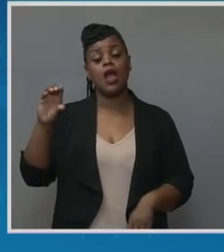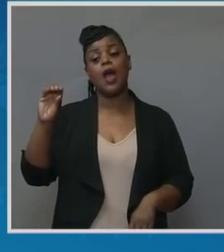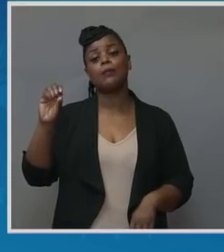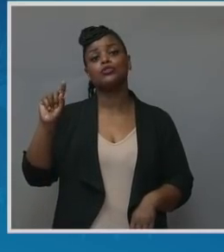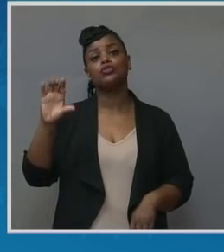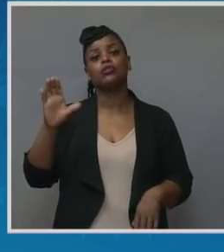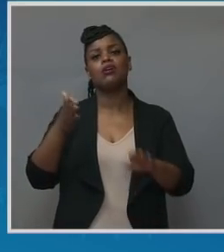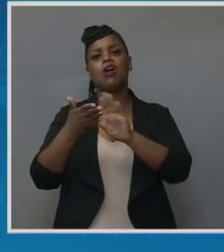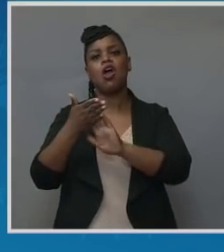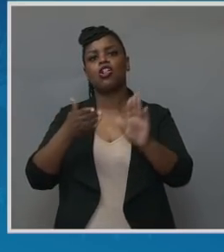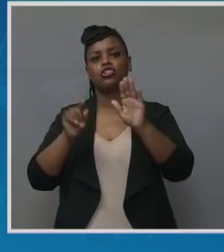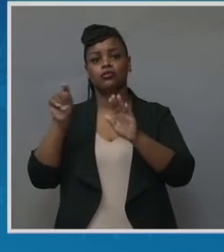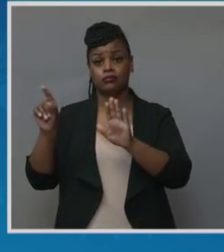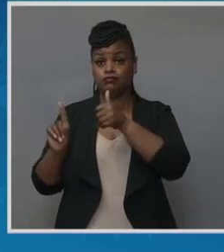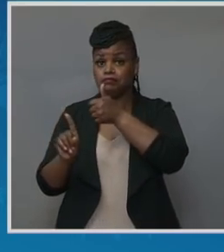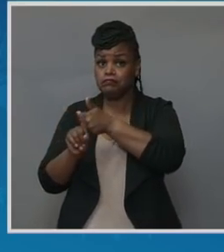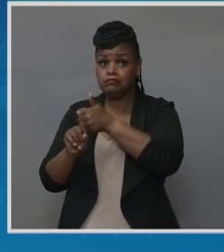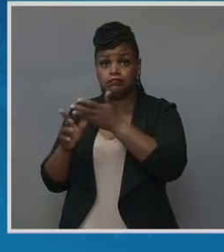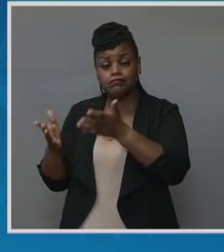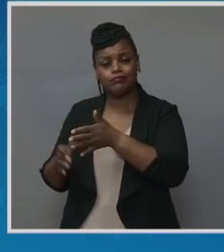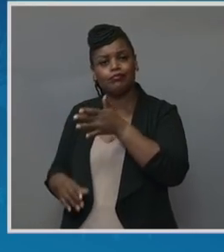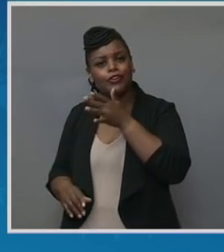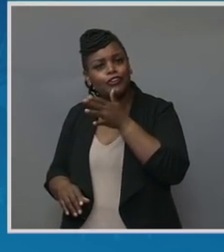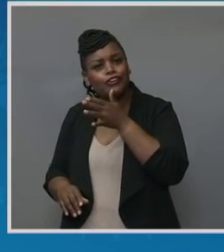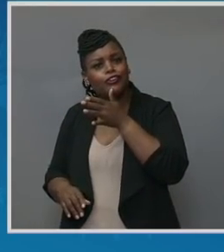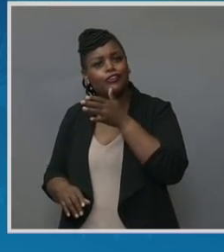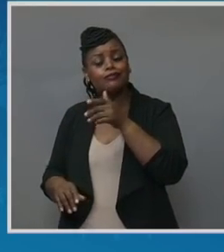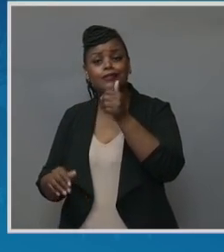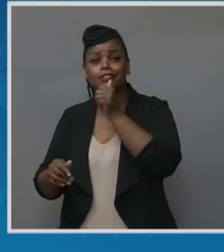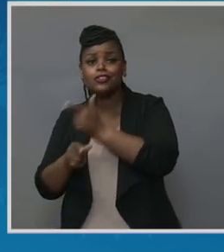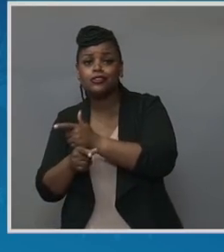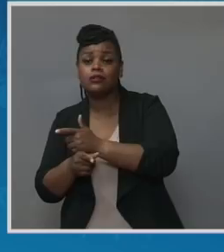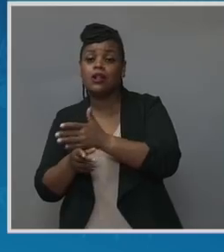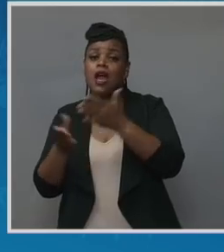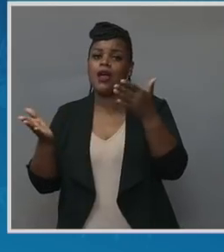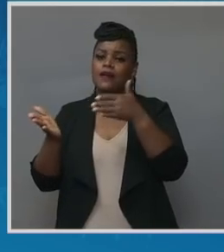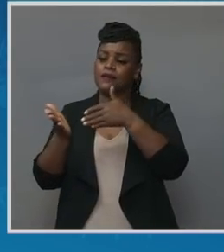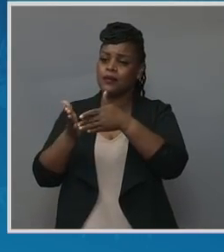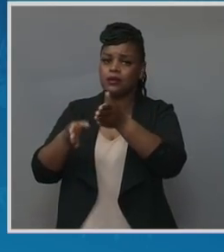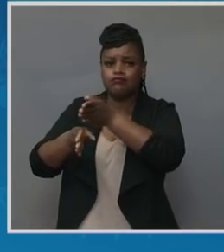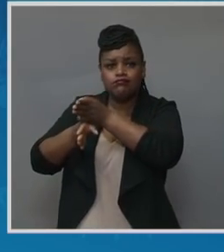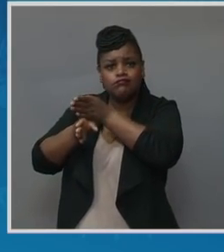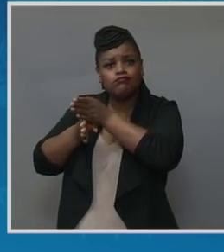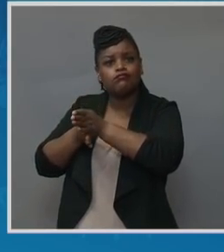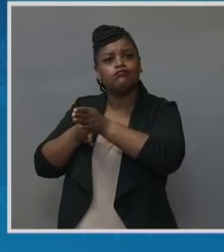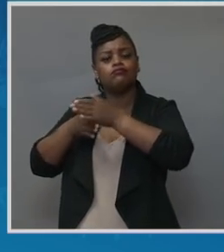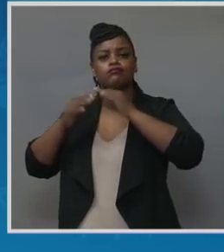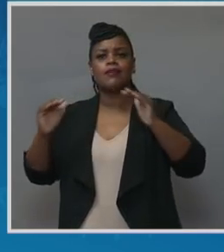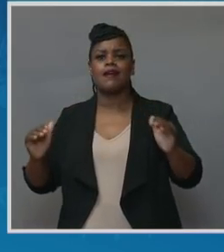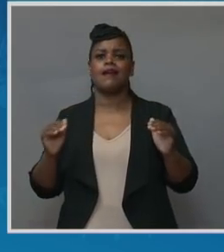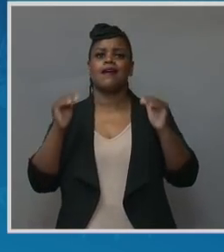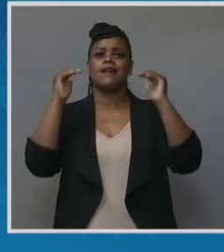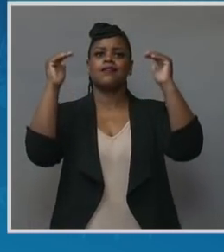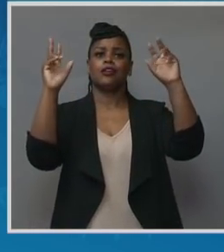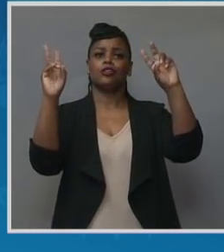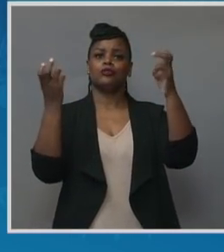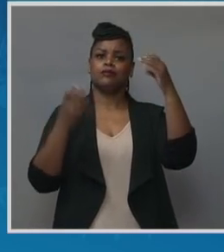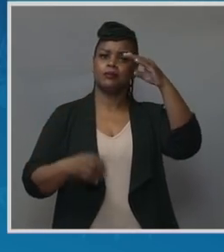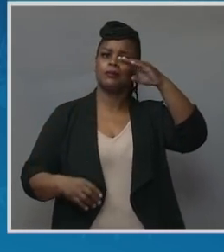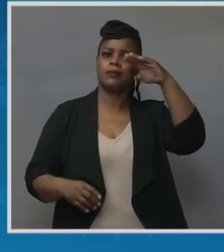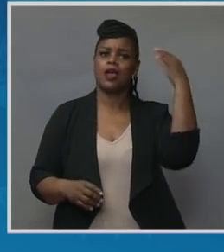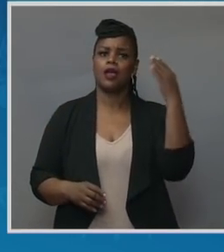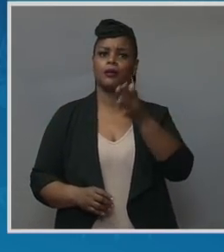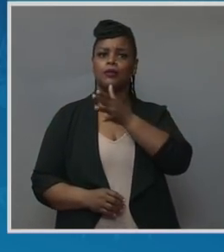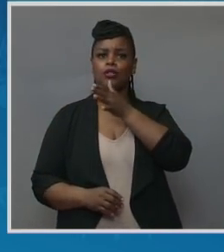is a mother and has dedicated much of her medical career to elevating the issue of black maternal mortality and